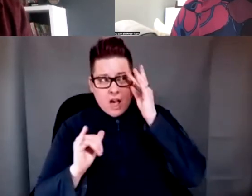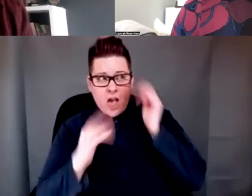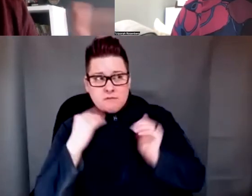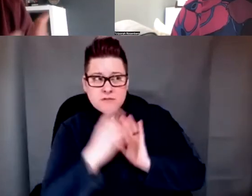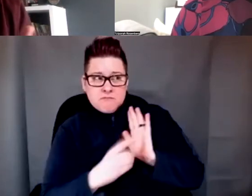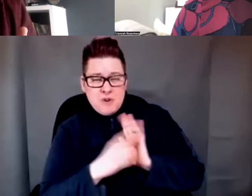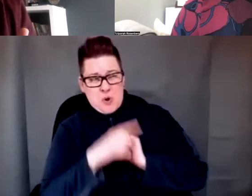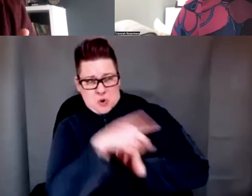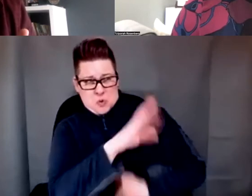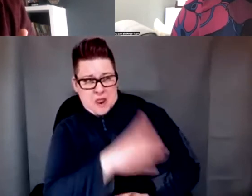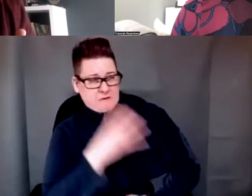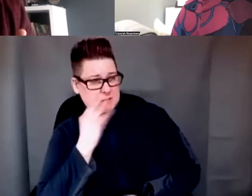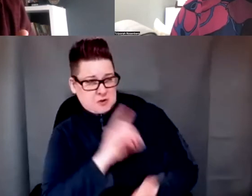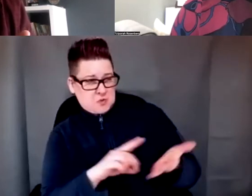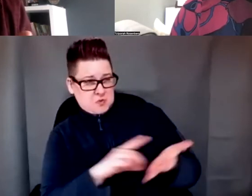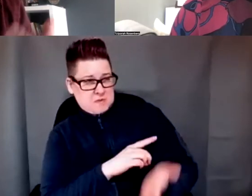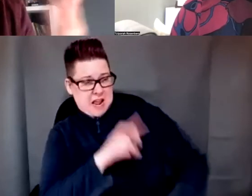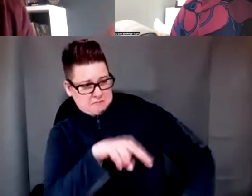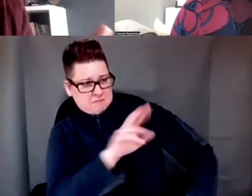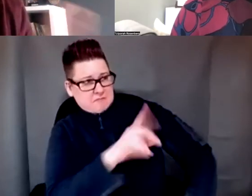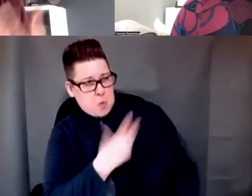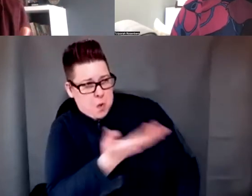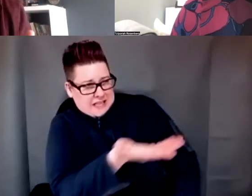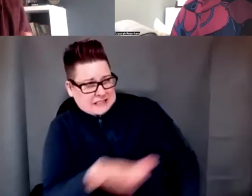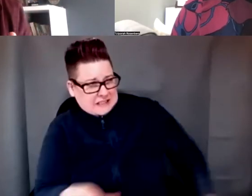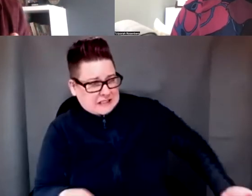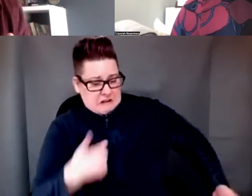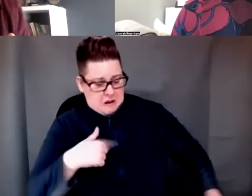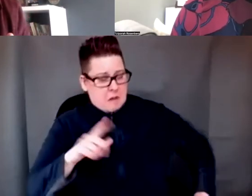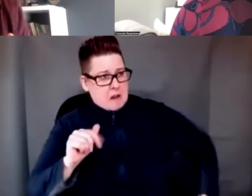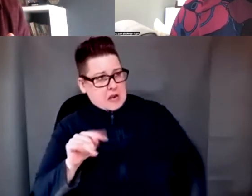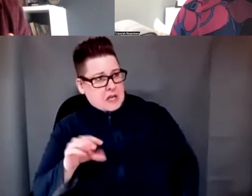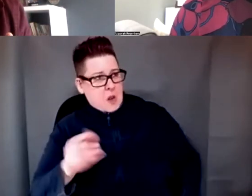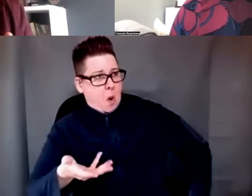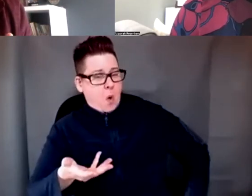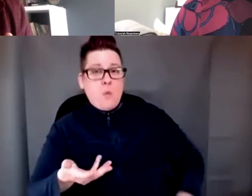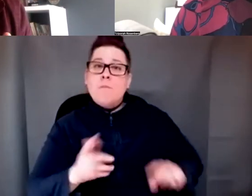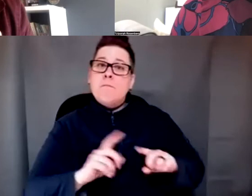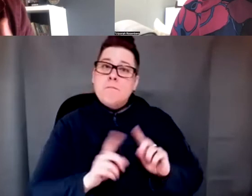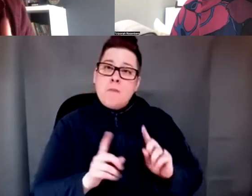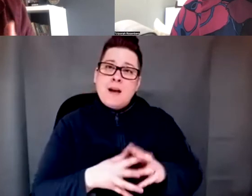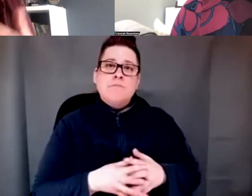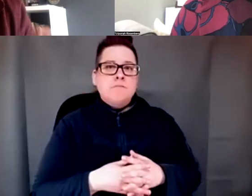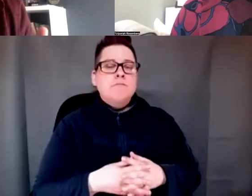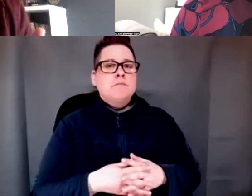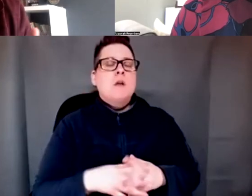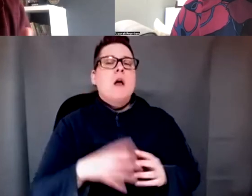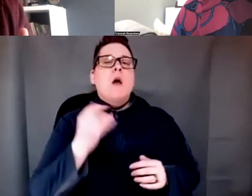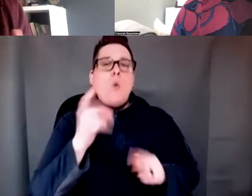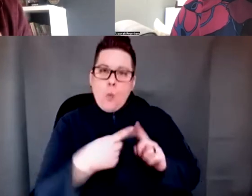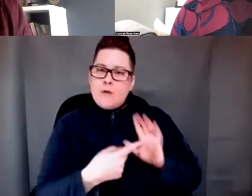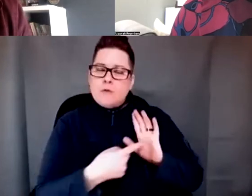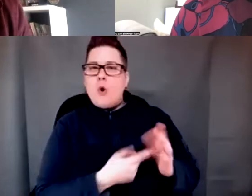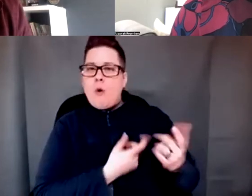Because you have never been discriminated on the basis of race because you are white, I'm Latino. You but I think with compassion and care